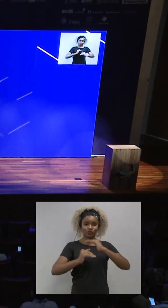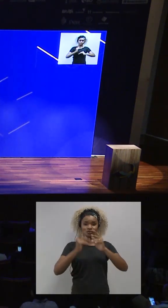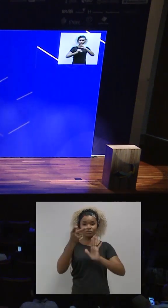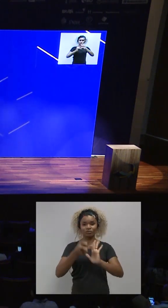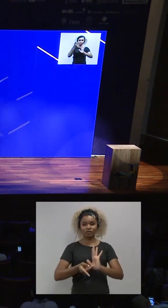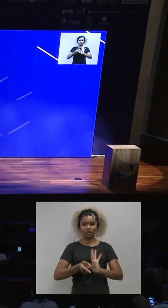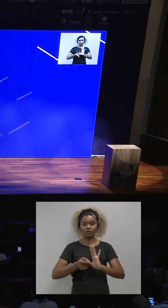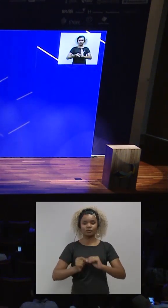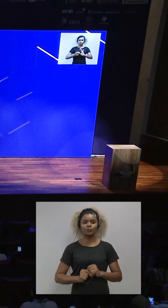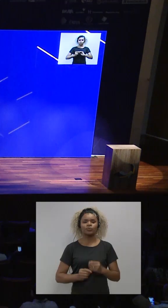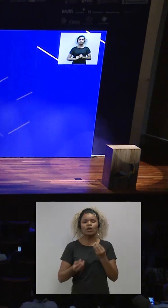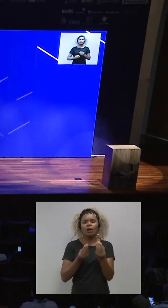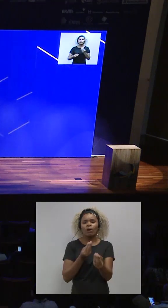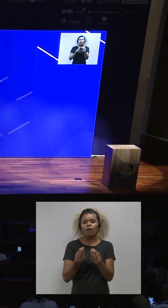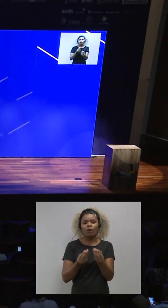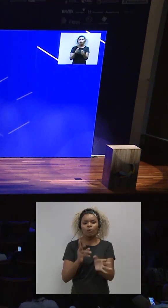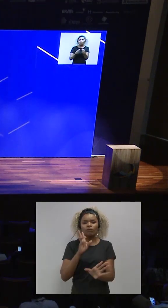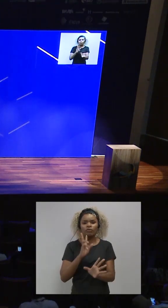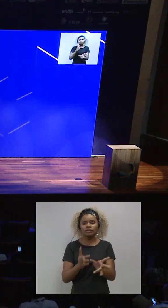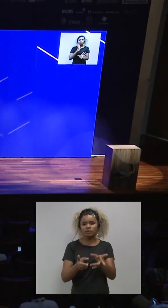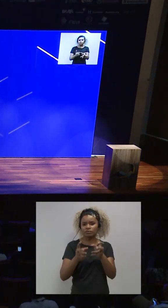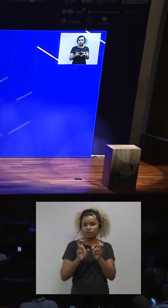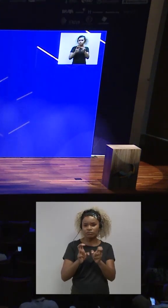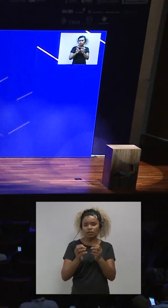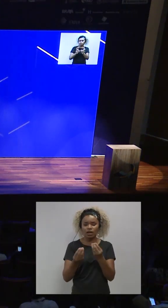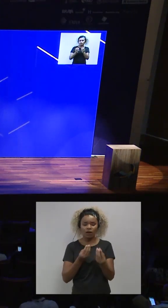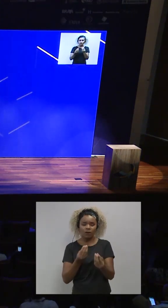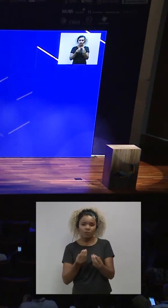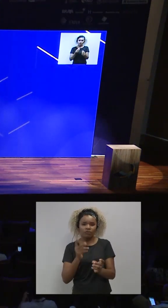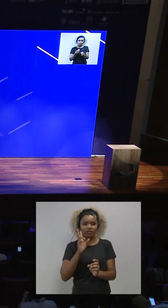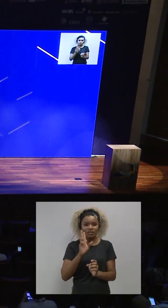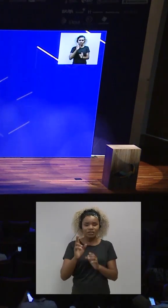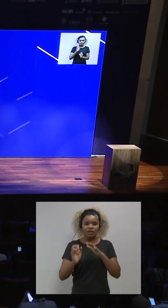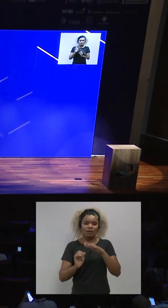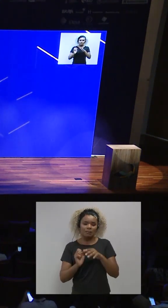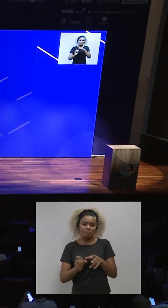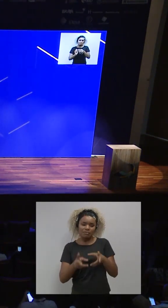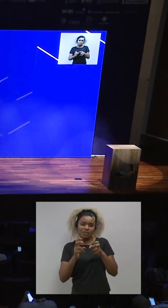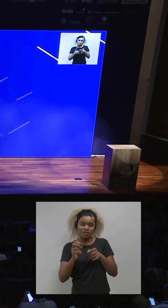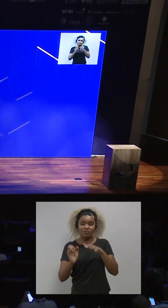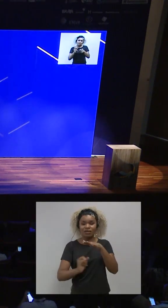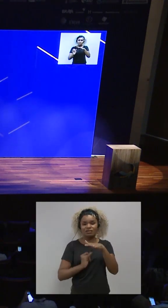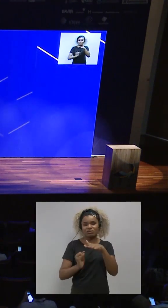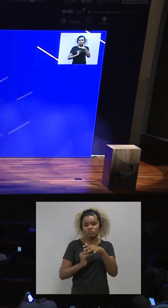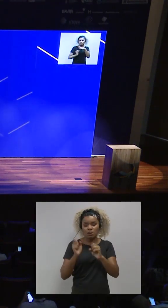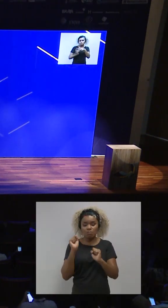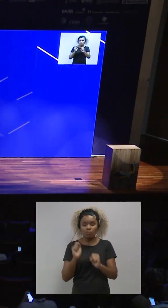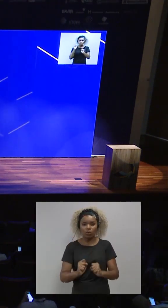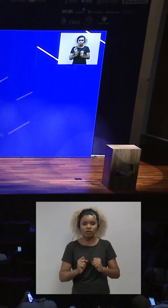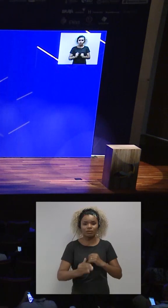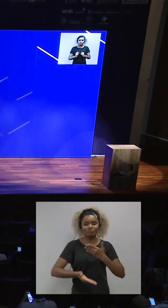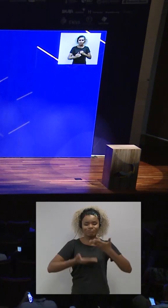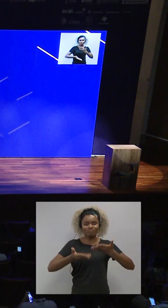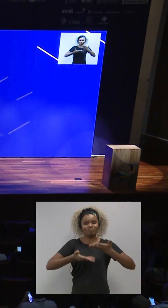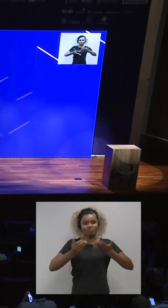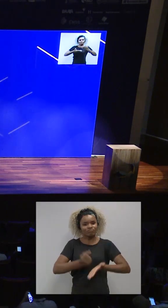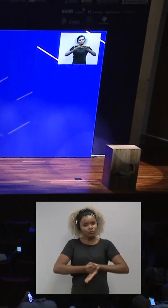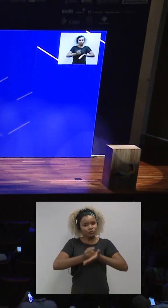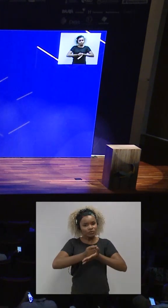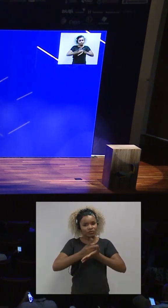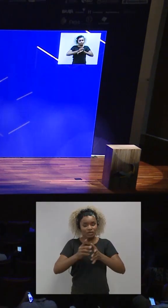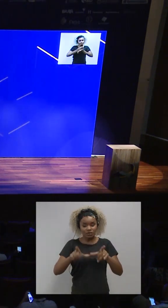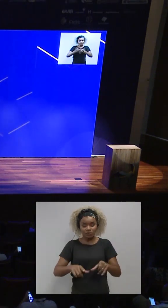have these ideas and develop those ideas and those projects. In which way can institutions